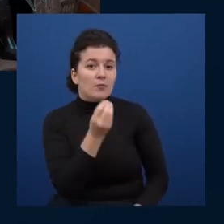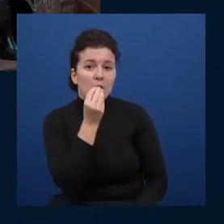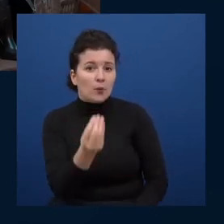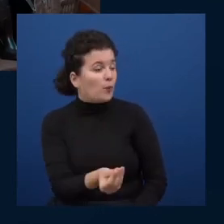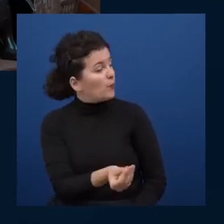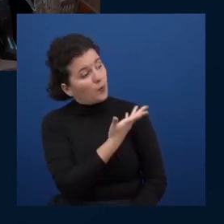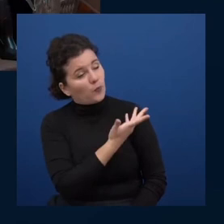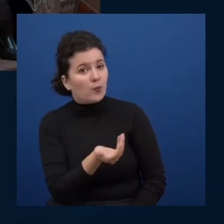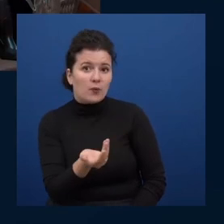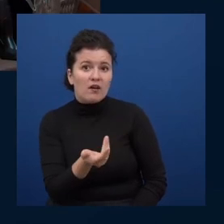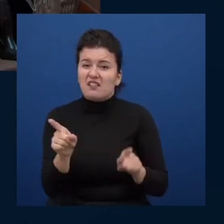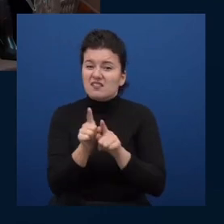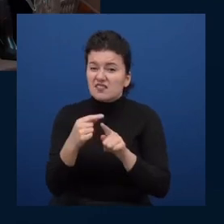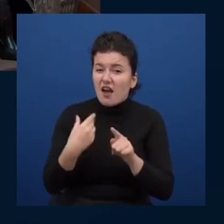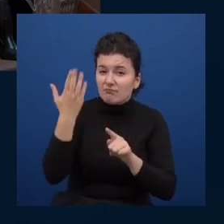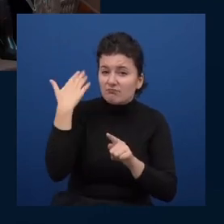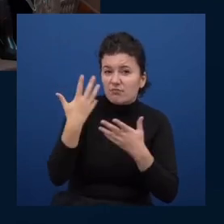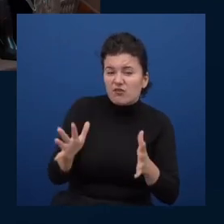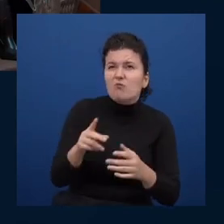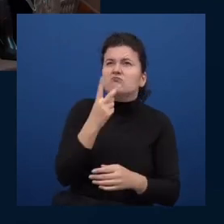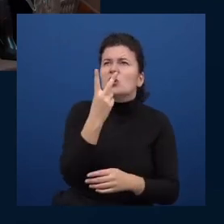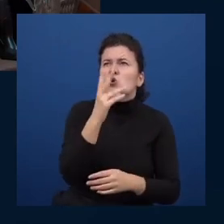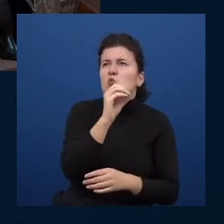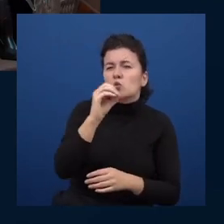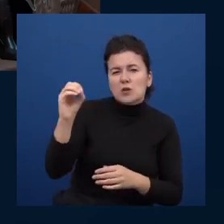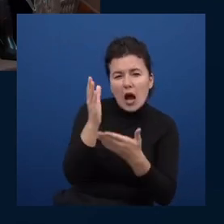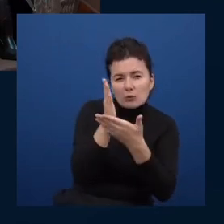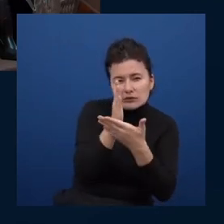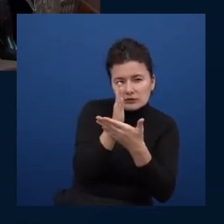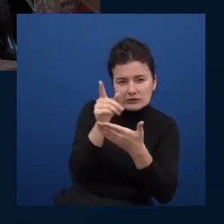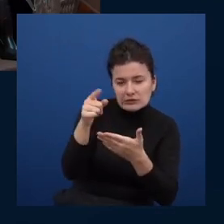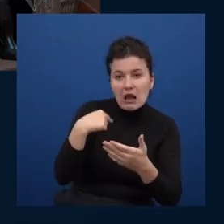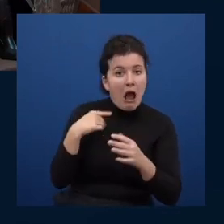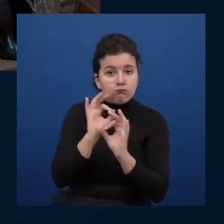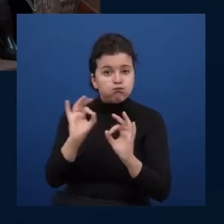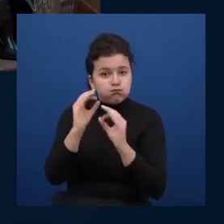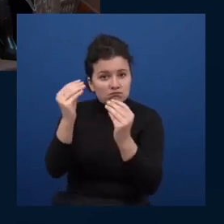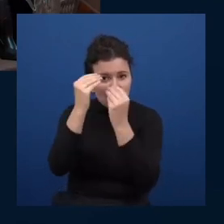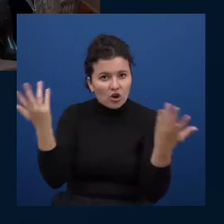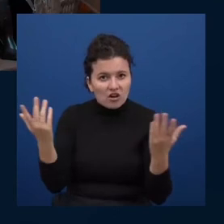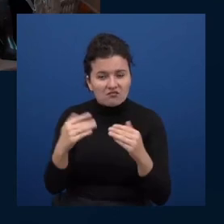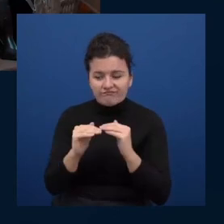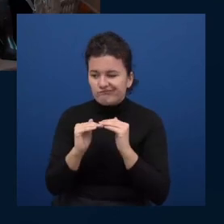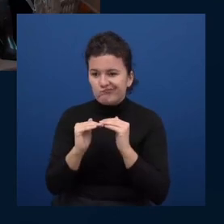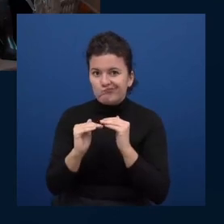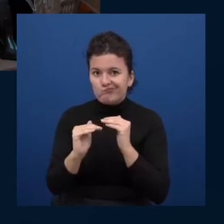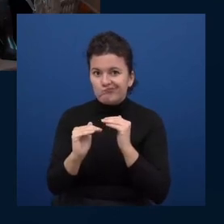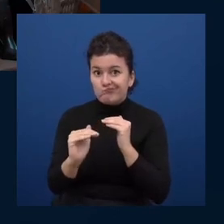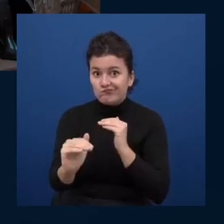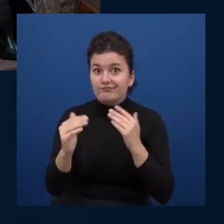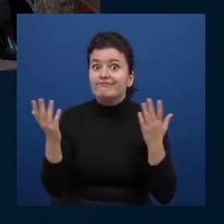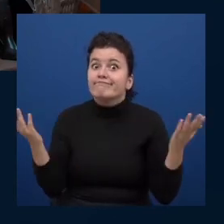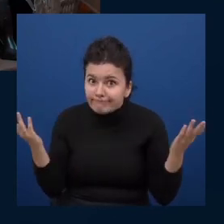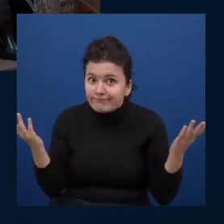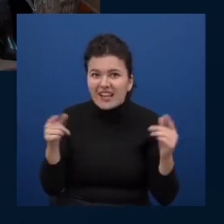there was some time in the mid 2000s where i didn't learn anything that year so that year didn't